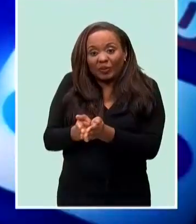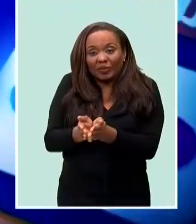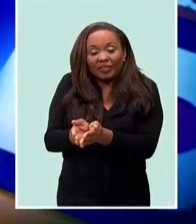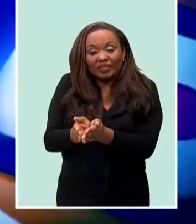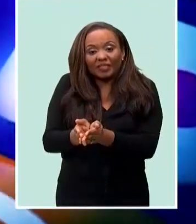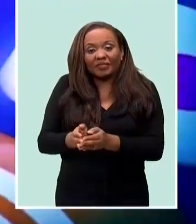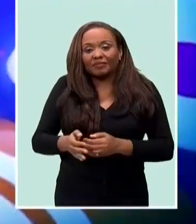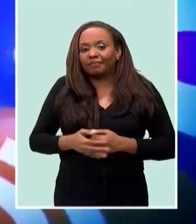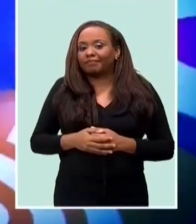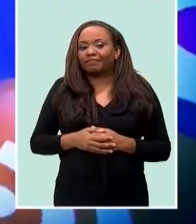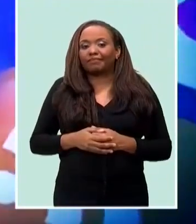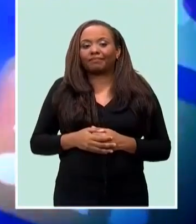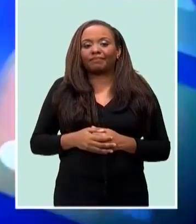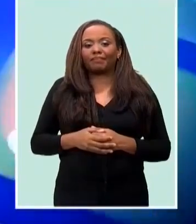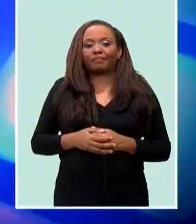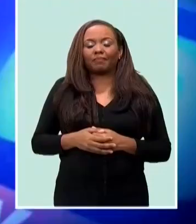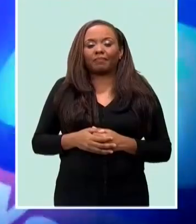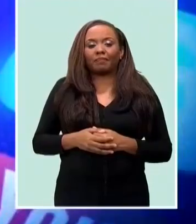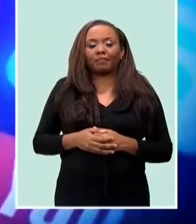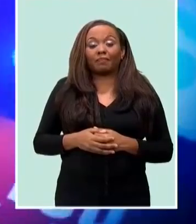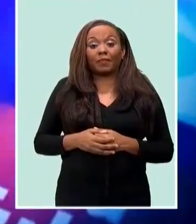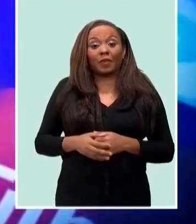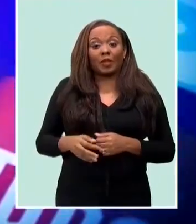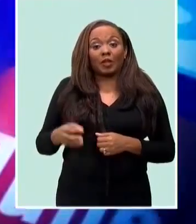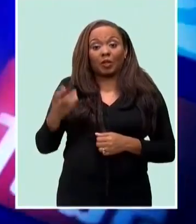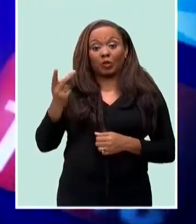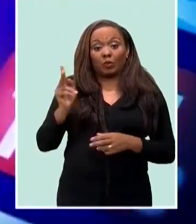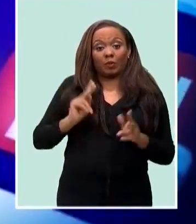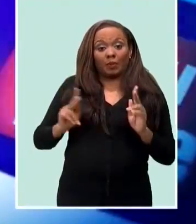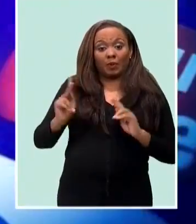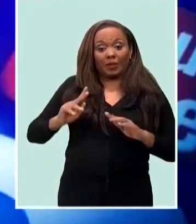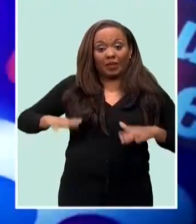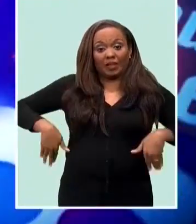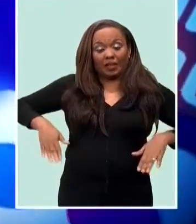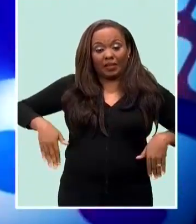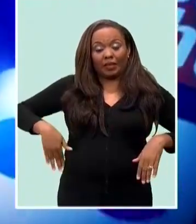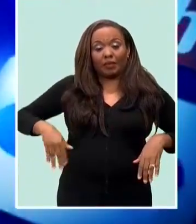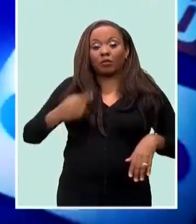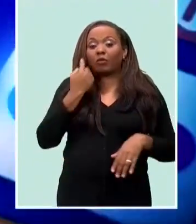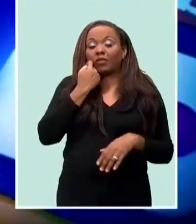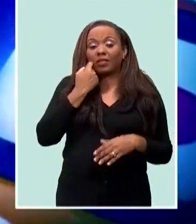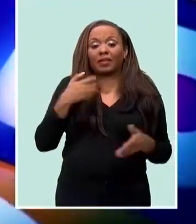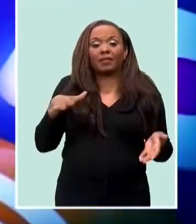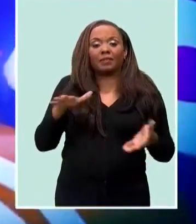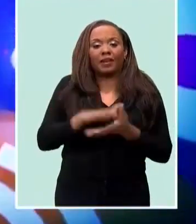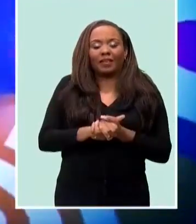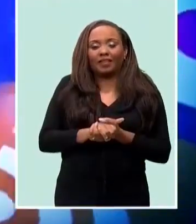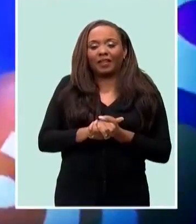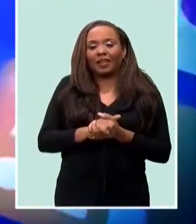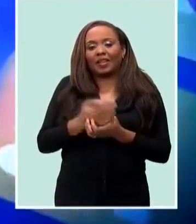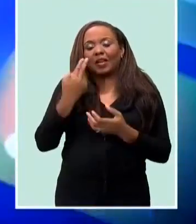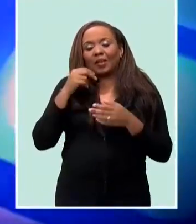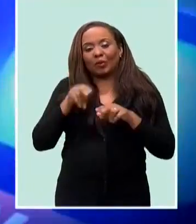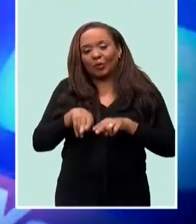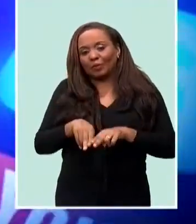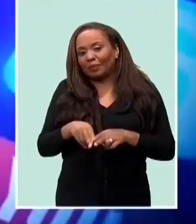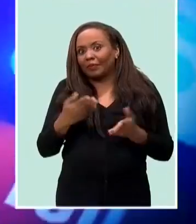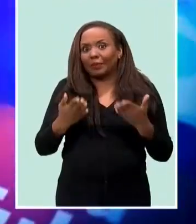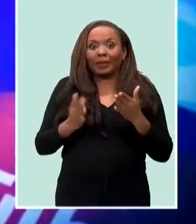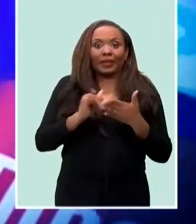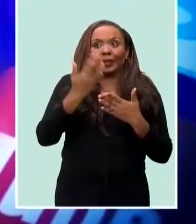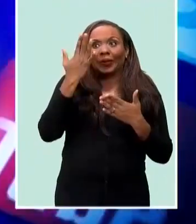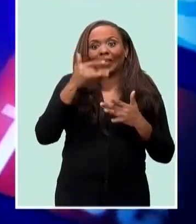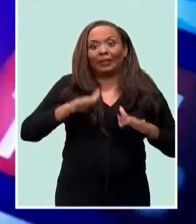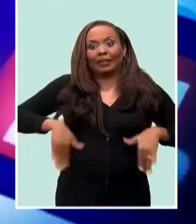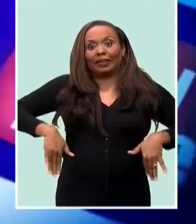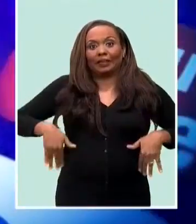Well, the two were later revealed to be newlyweds, and they were on their honeymoon. Maybe that's why they were so